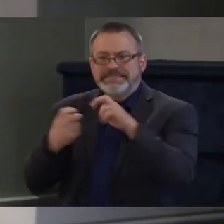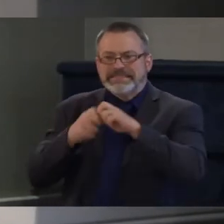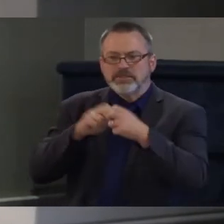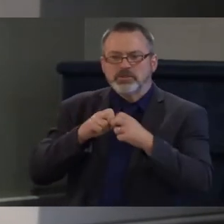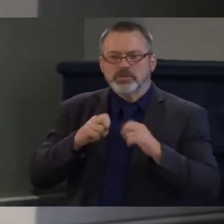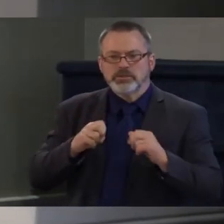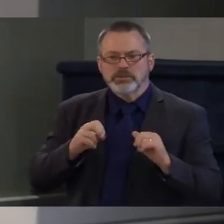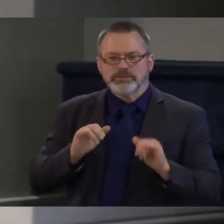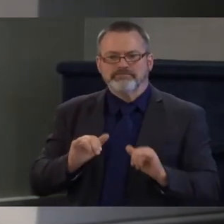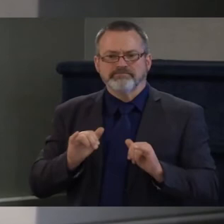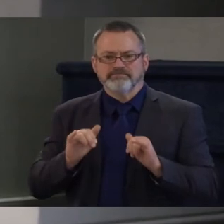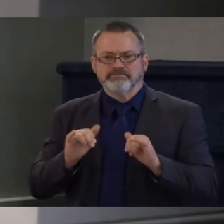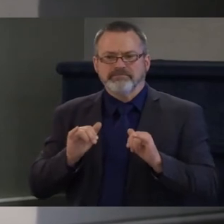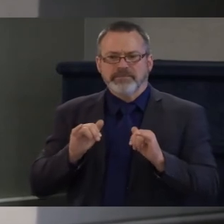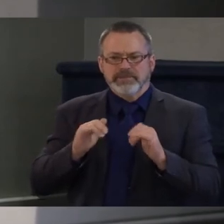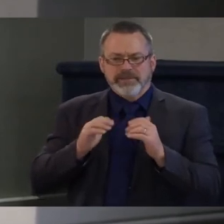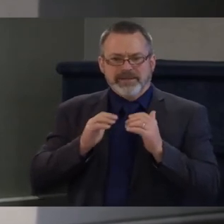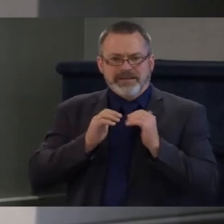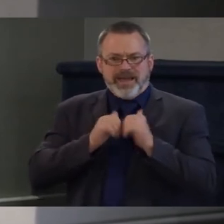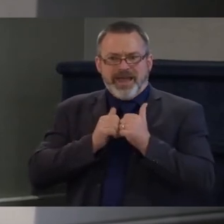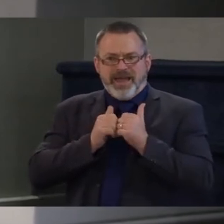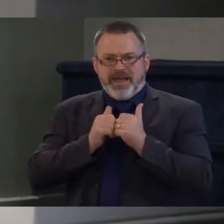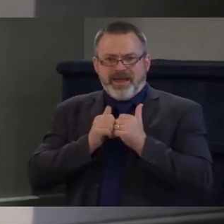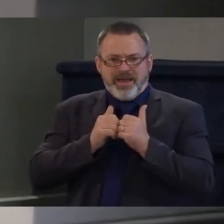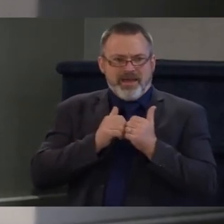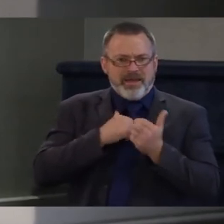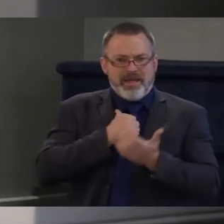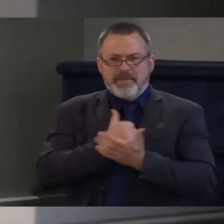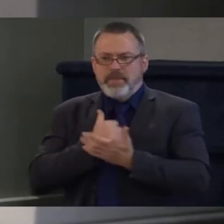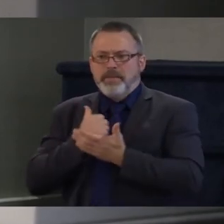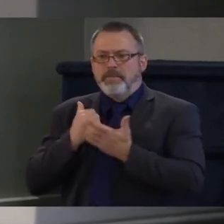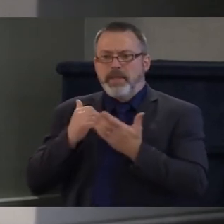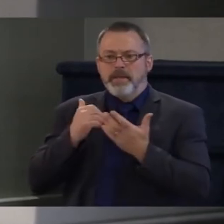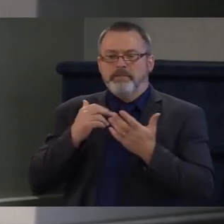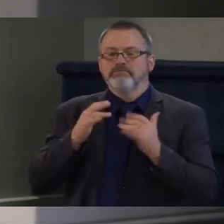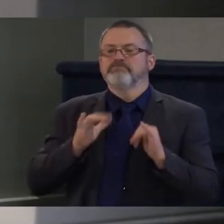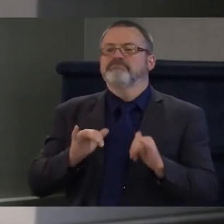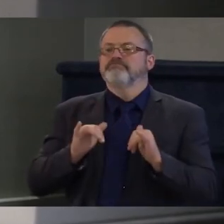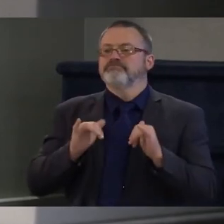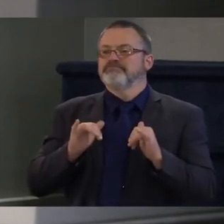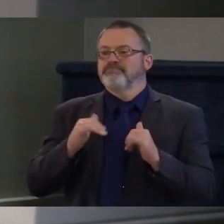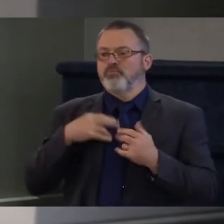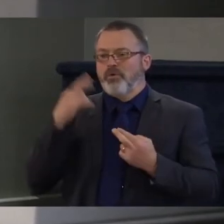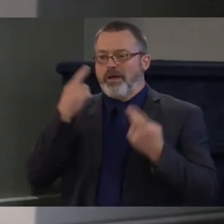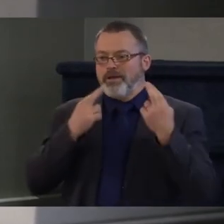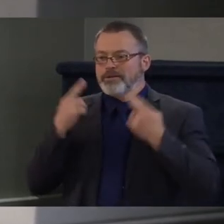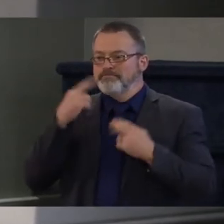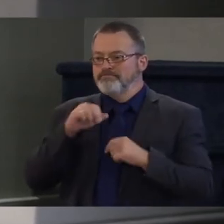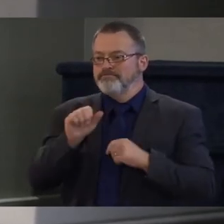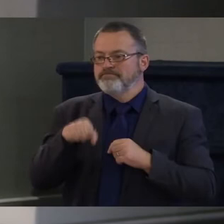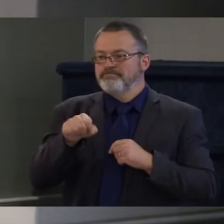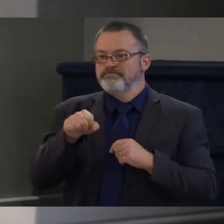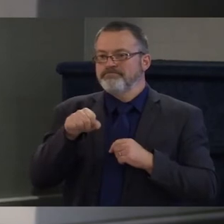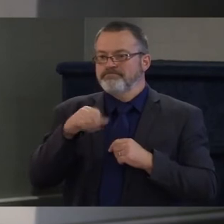that um and now as uh as a statewide leader trying to be clear and to be open